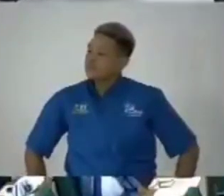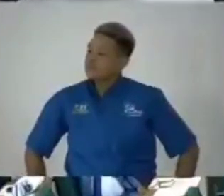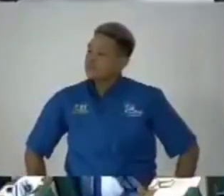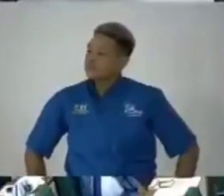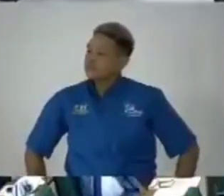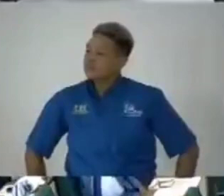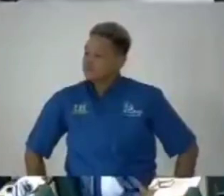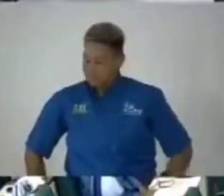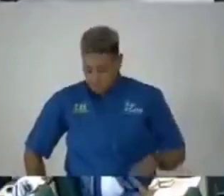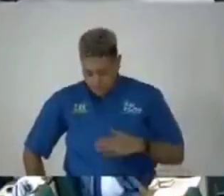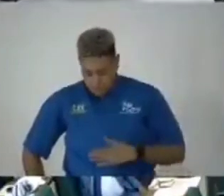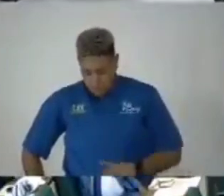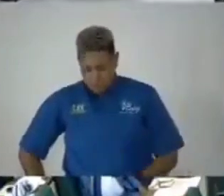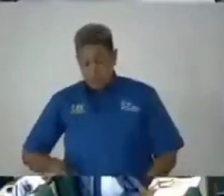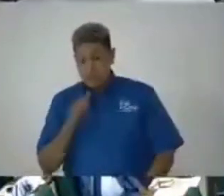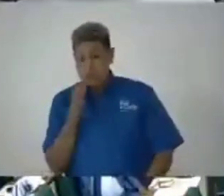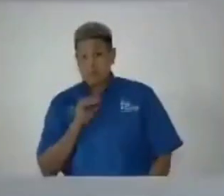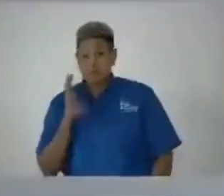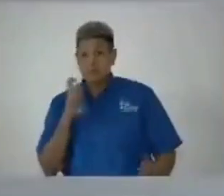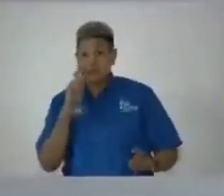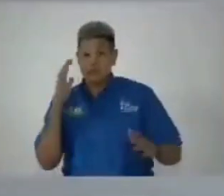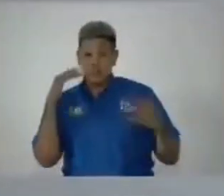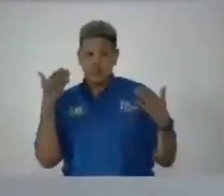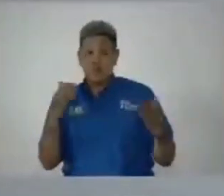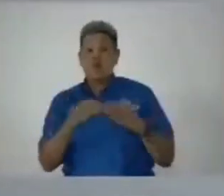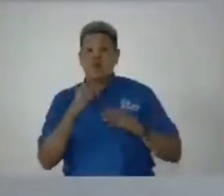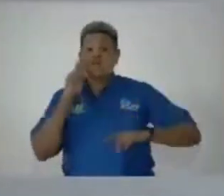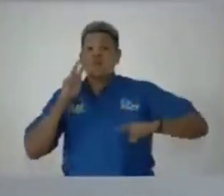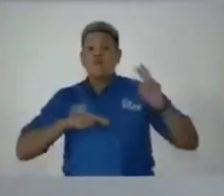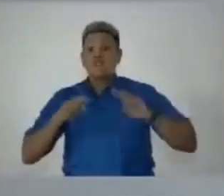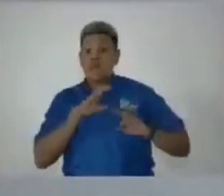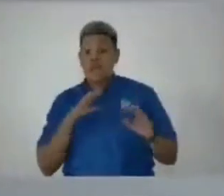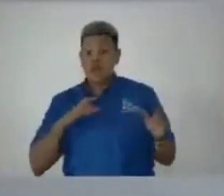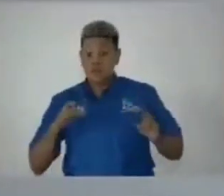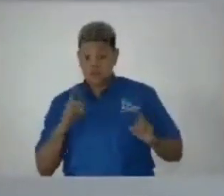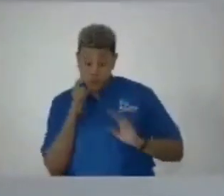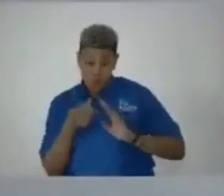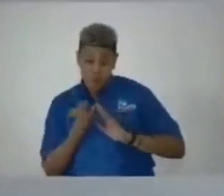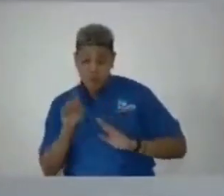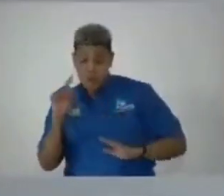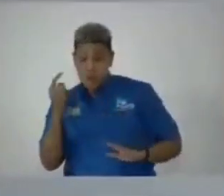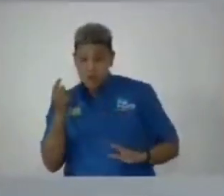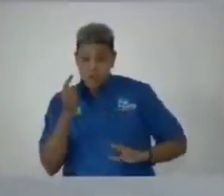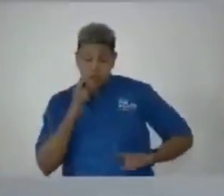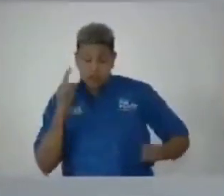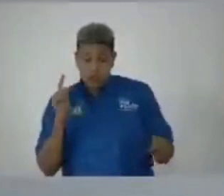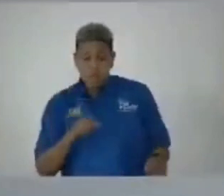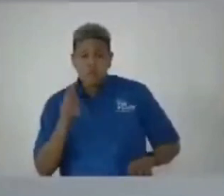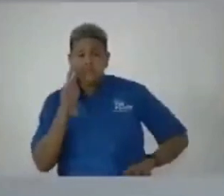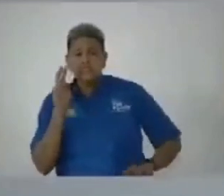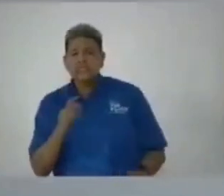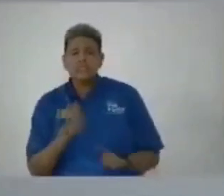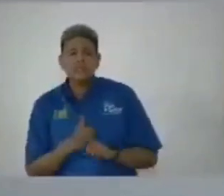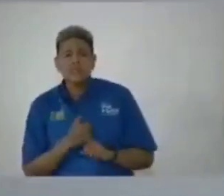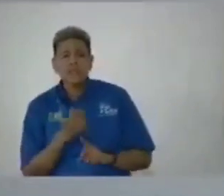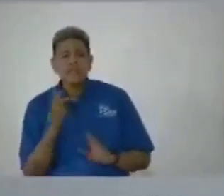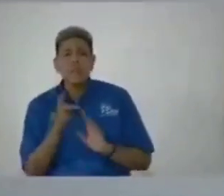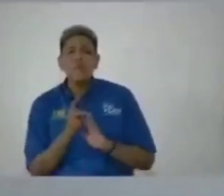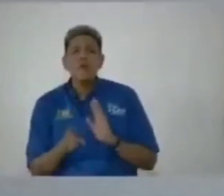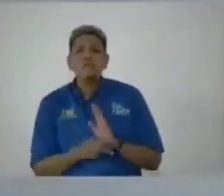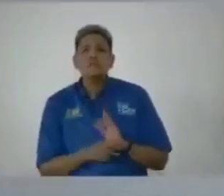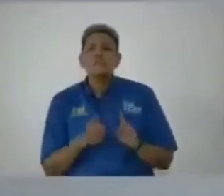madam speaker the convening of the oversight committee to review the original report to see if the principles of